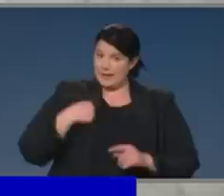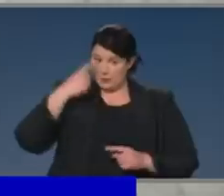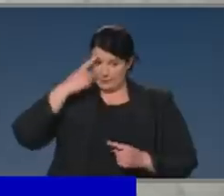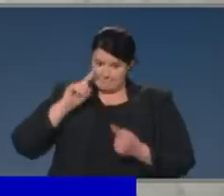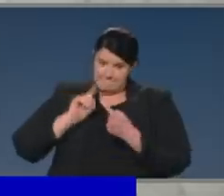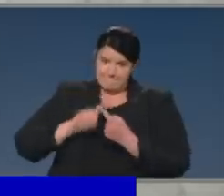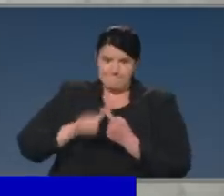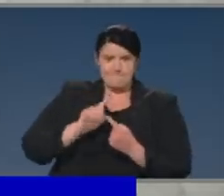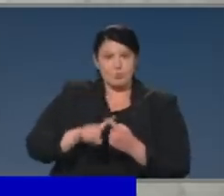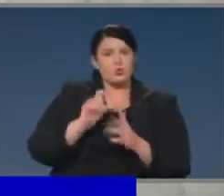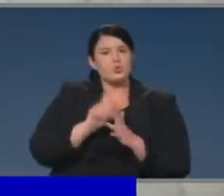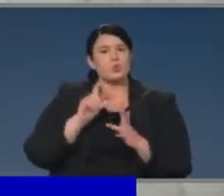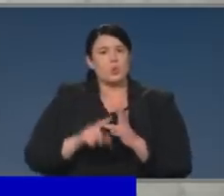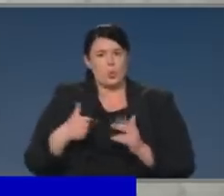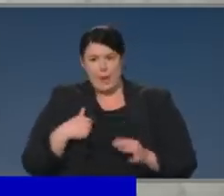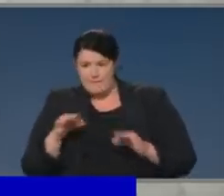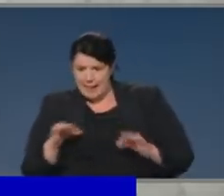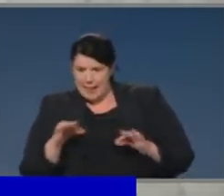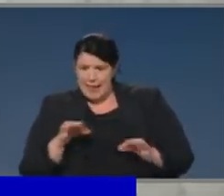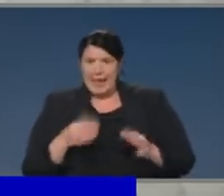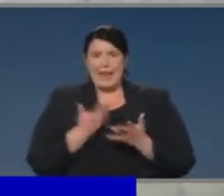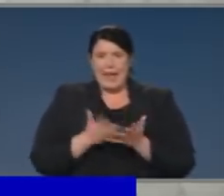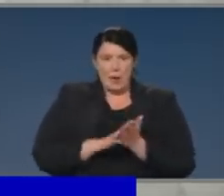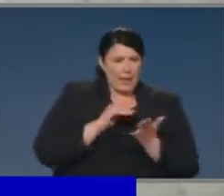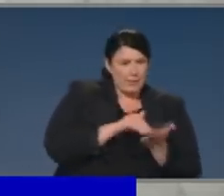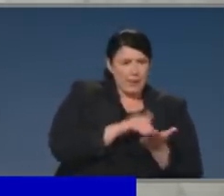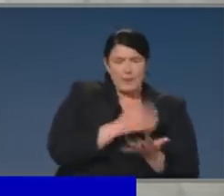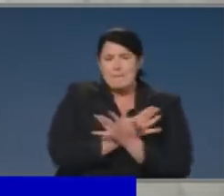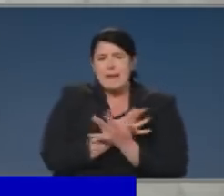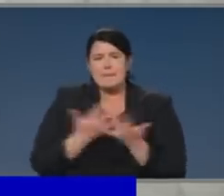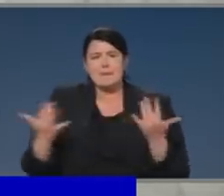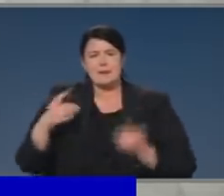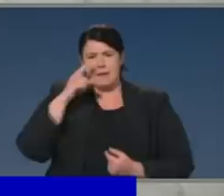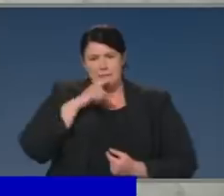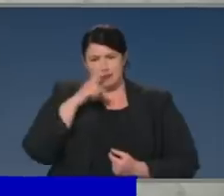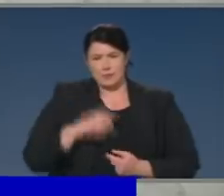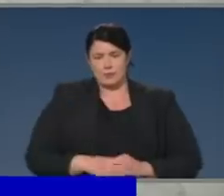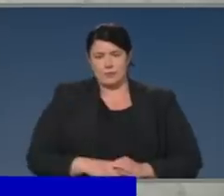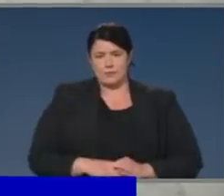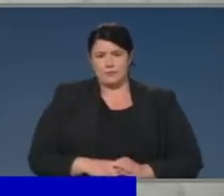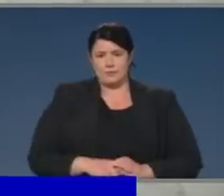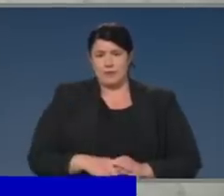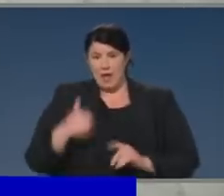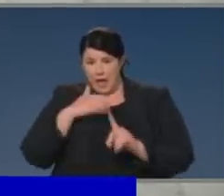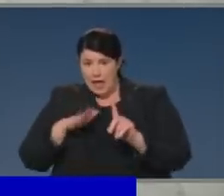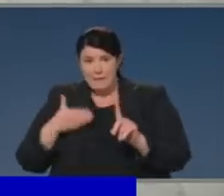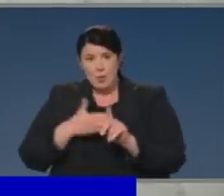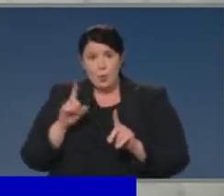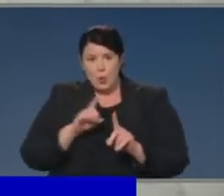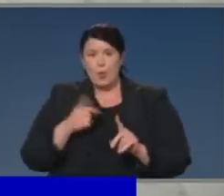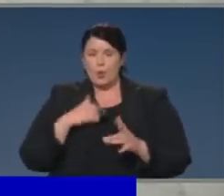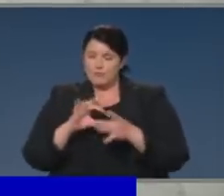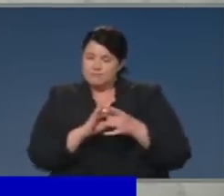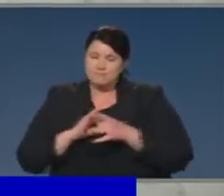but make sure we accelerate it and embed it. And what are we doing and what are we trying to do is stay connected,